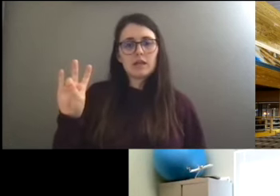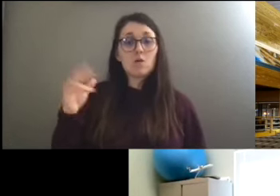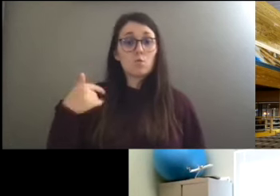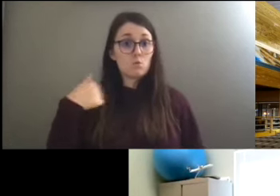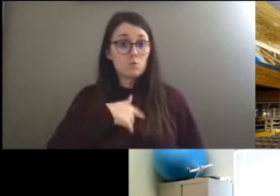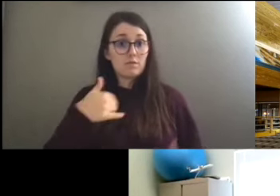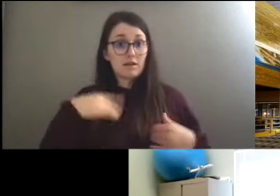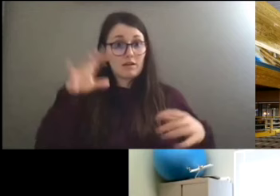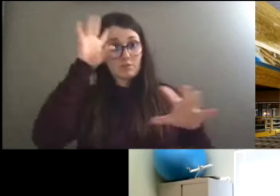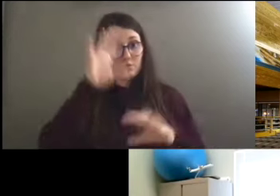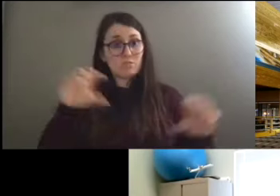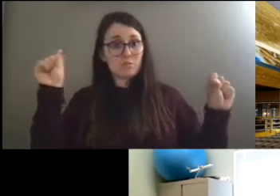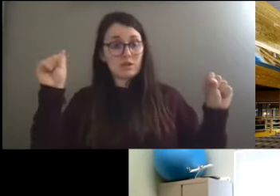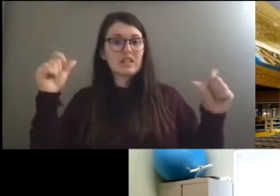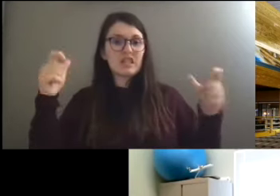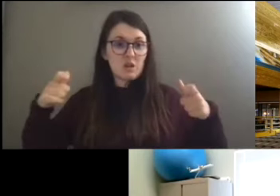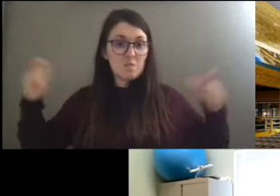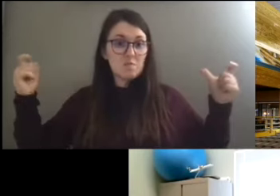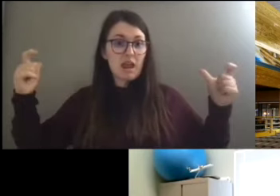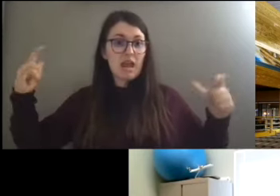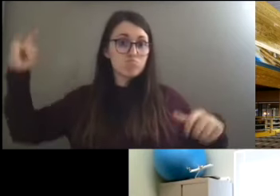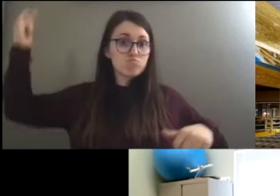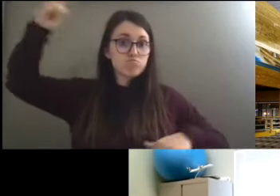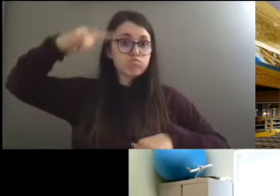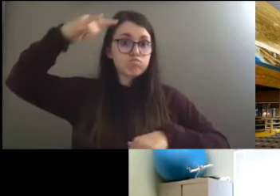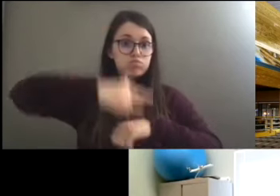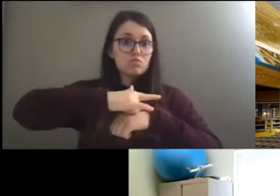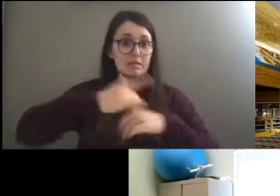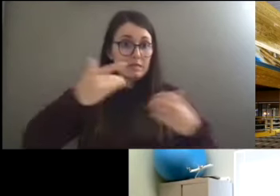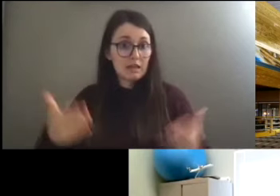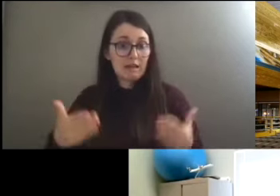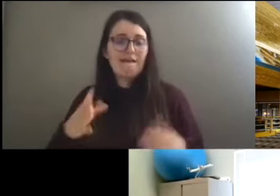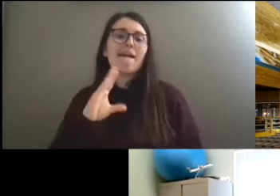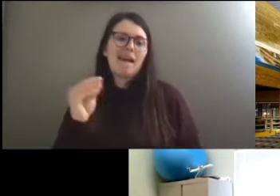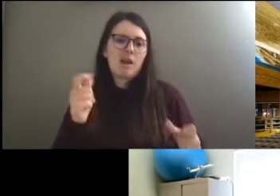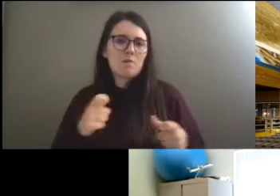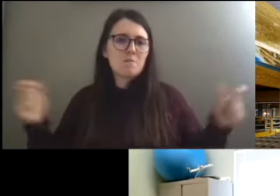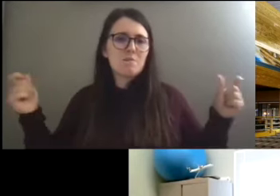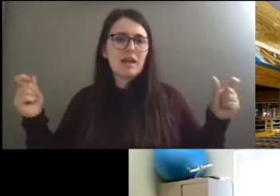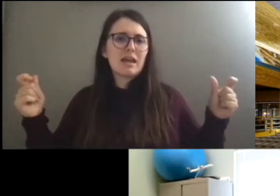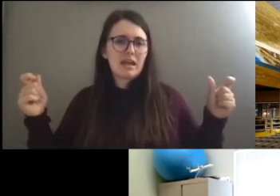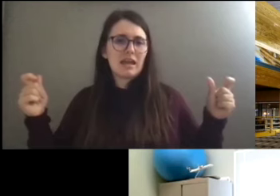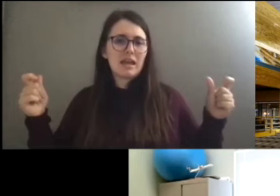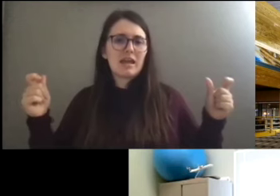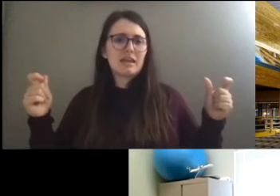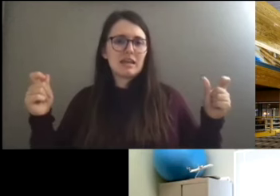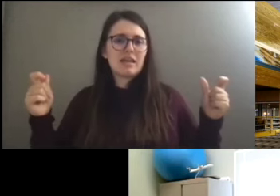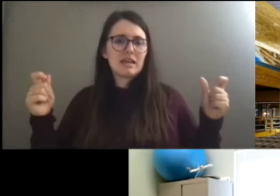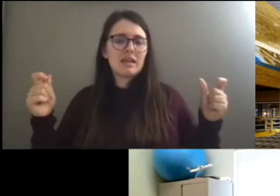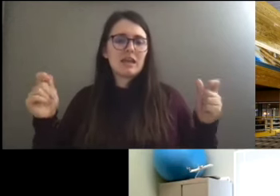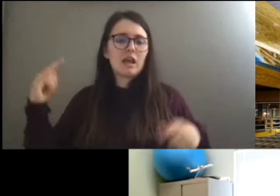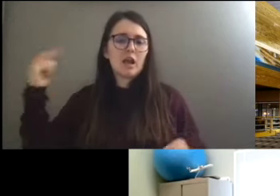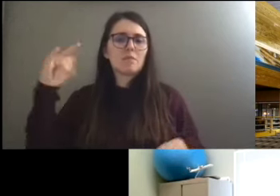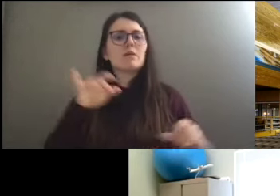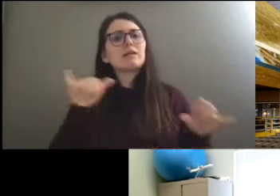big 747 aircraft has come to the Eugene airport as well as larger aircrafts like Boeing 777s. But most